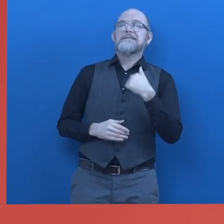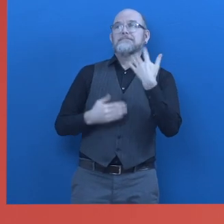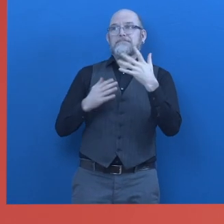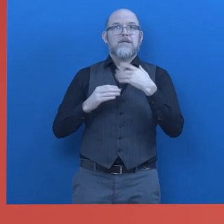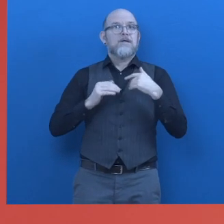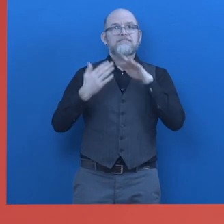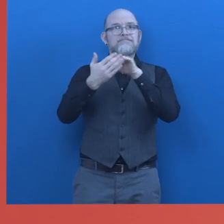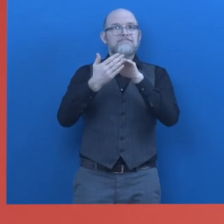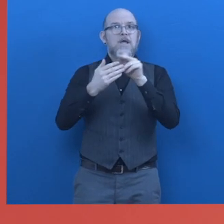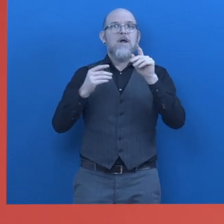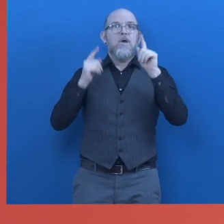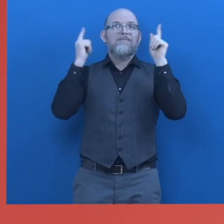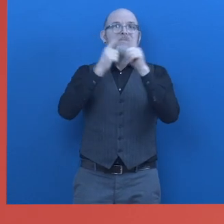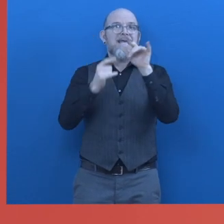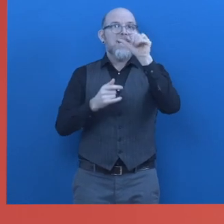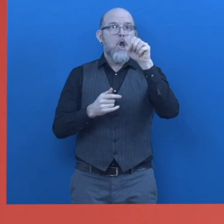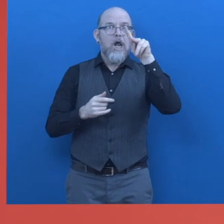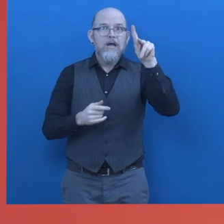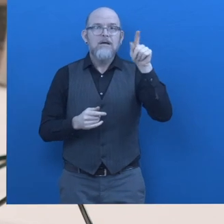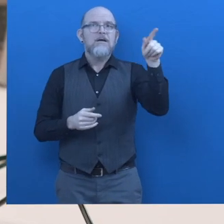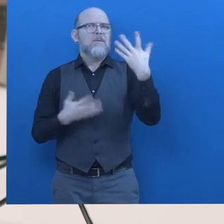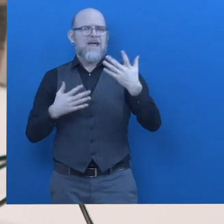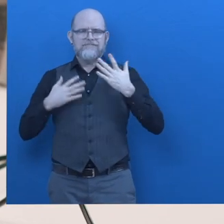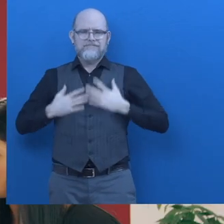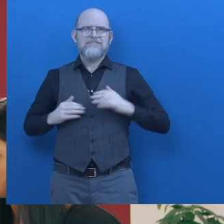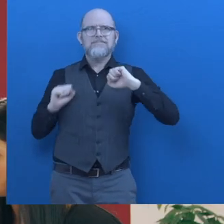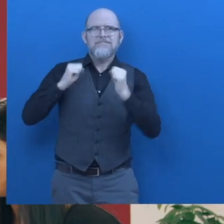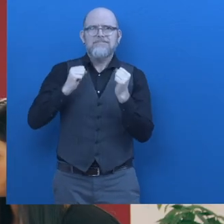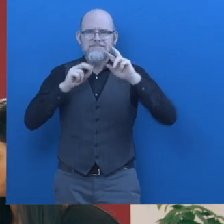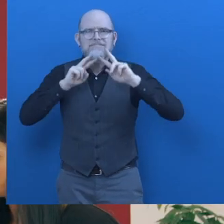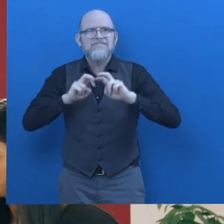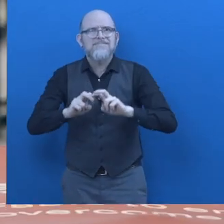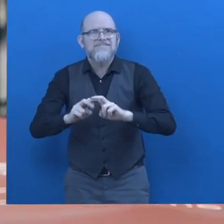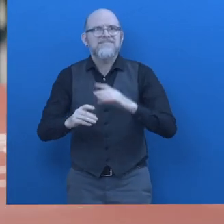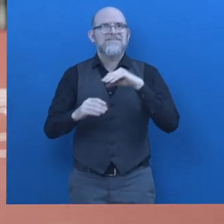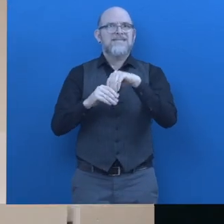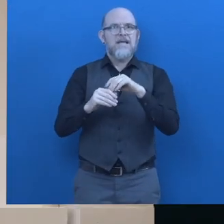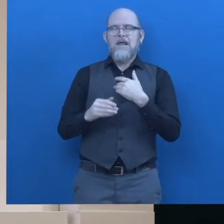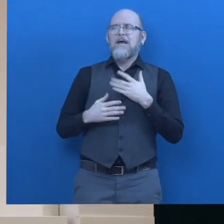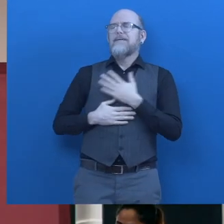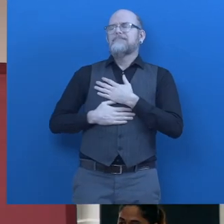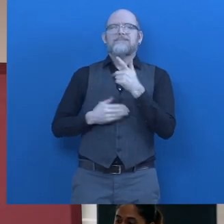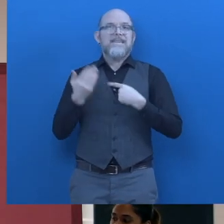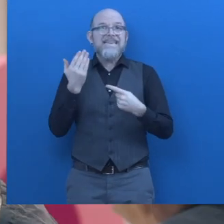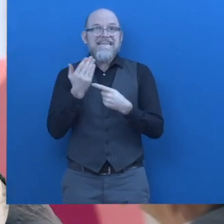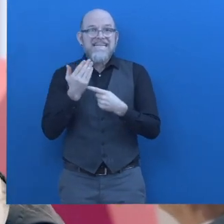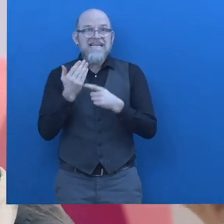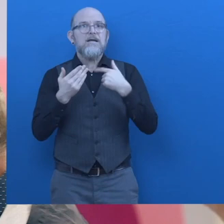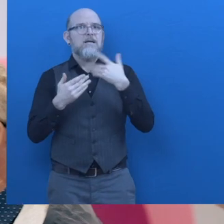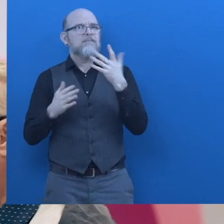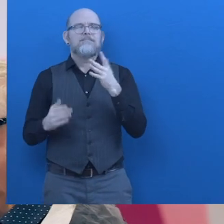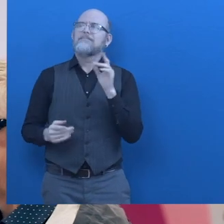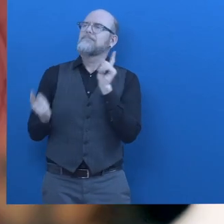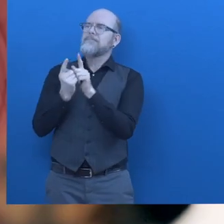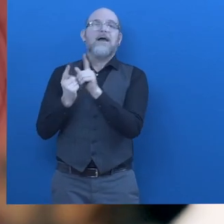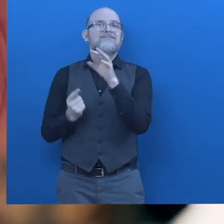kinesiology at york university i'm also very much a tech enthusiast i found fable where it emphasized